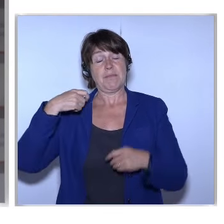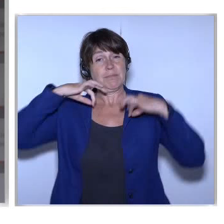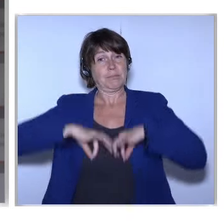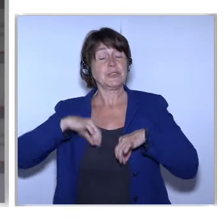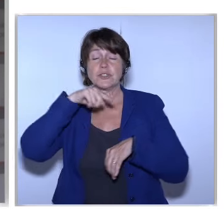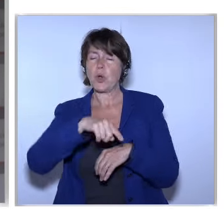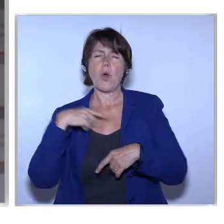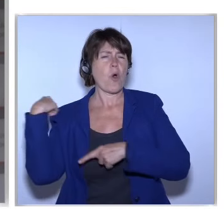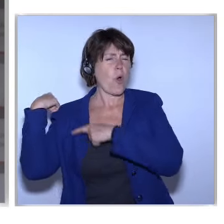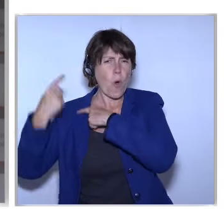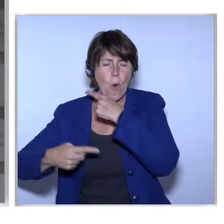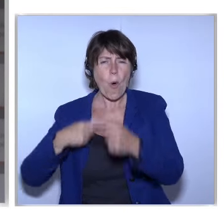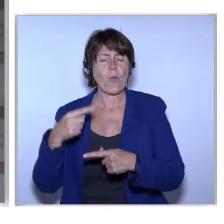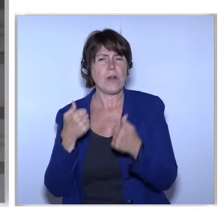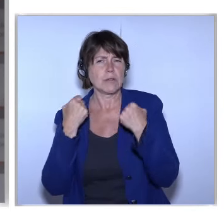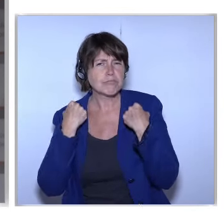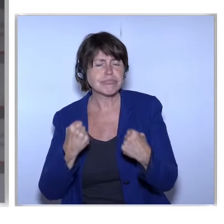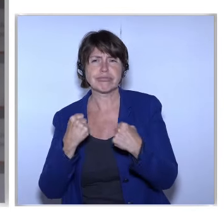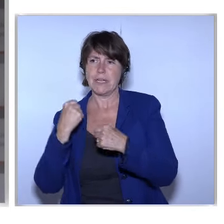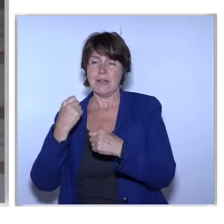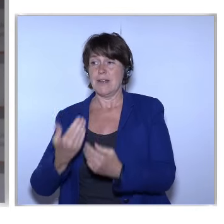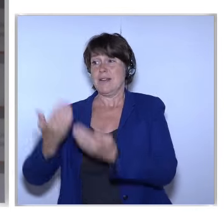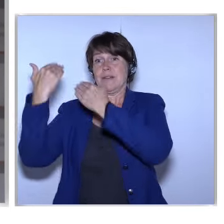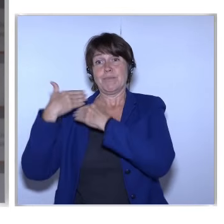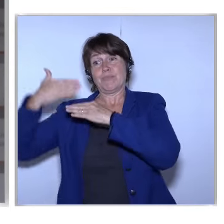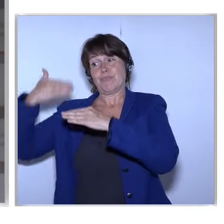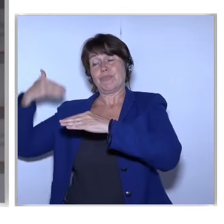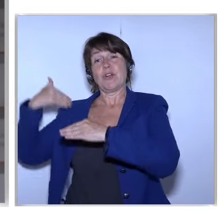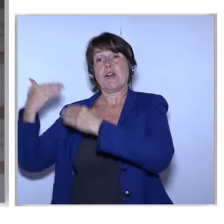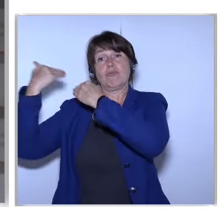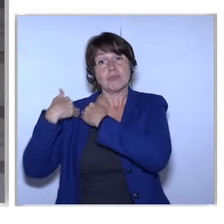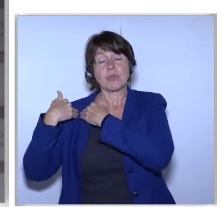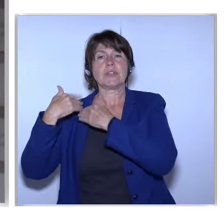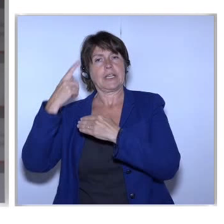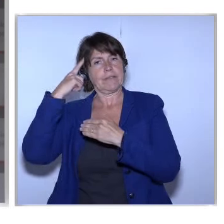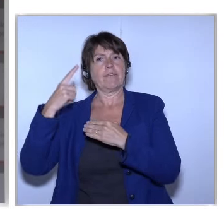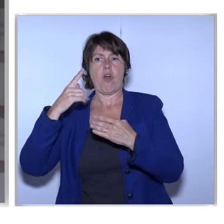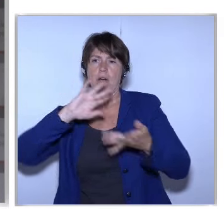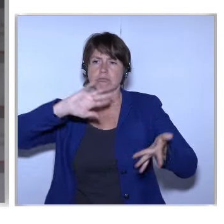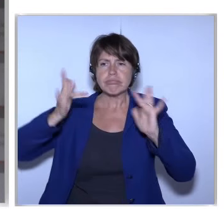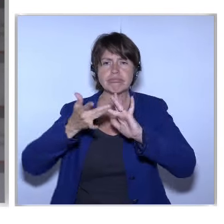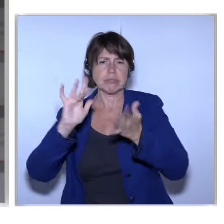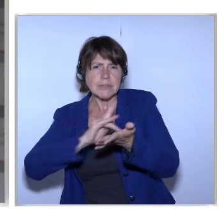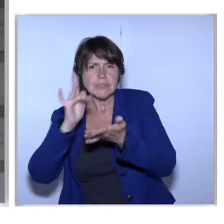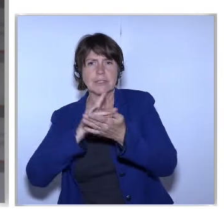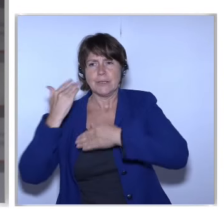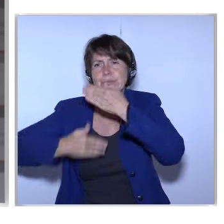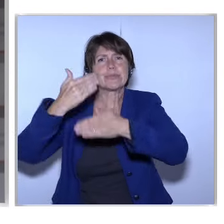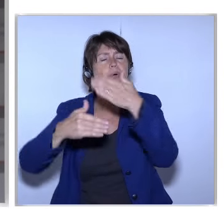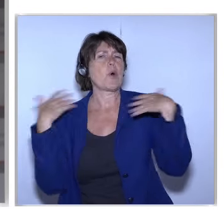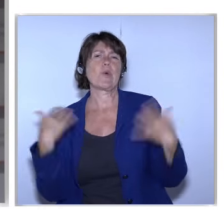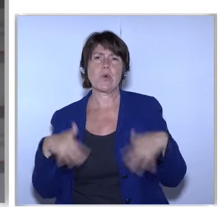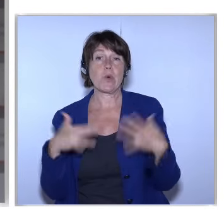She's had responsibility in previous governments for digital And of course, with the Latvian Presidency